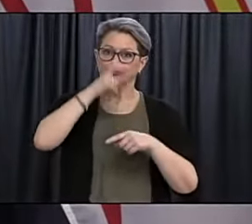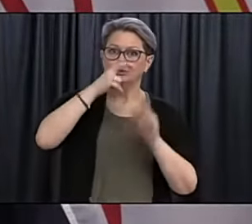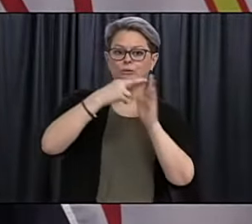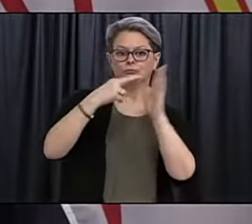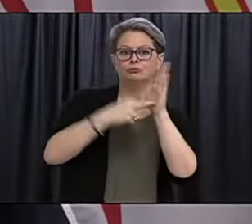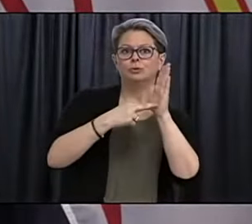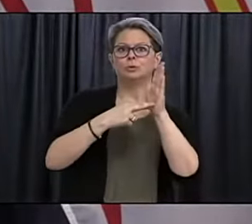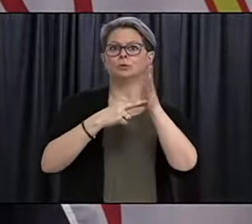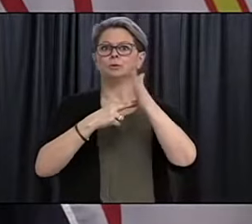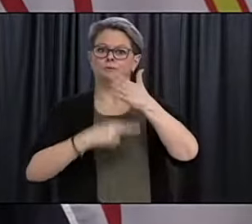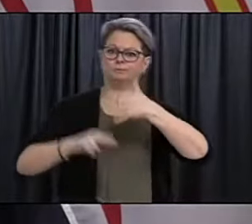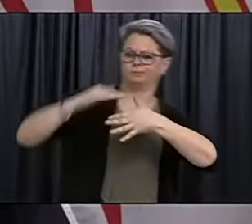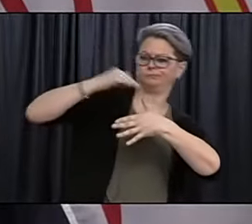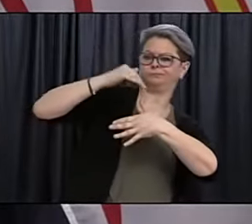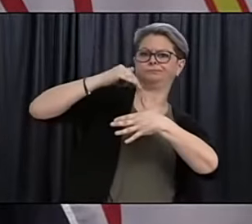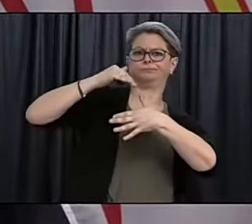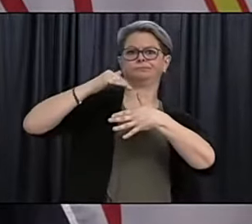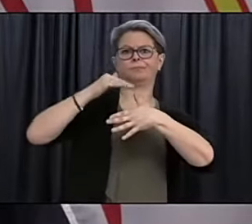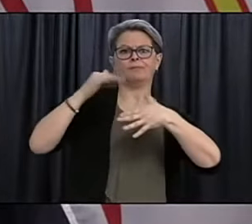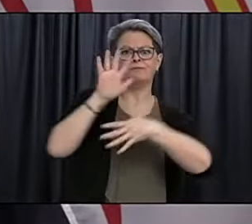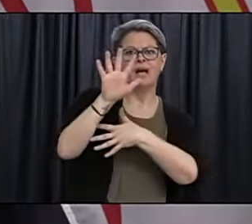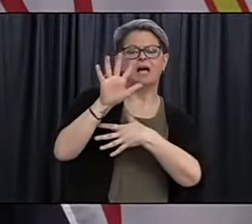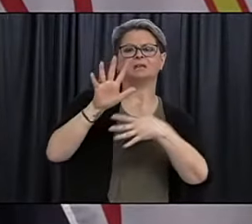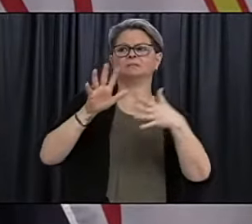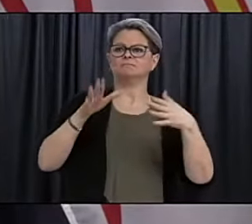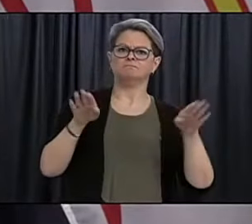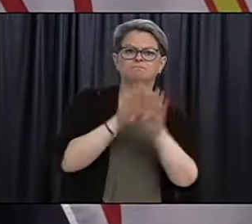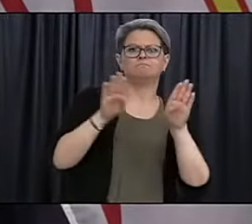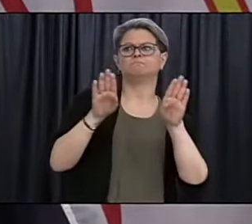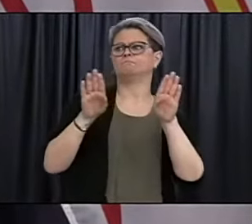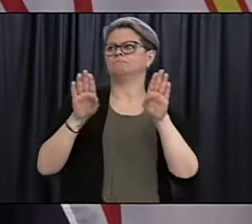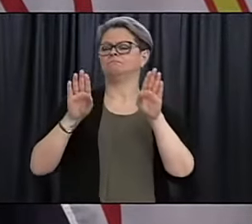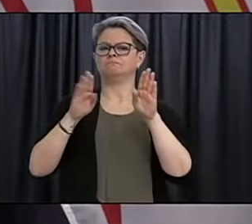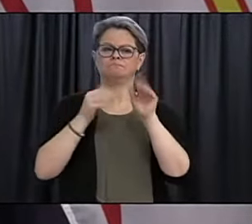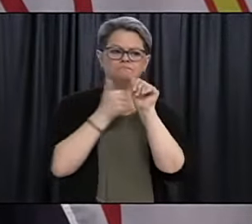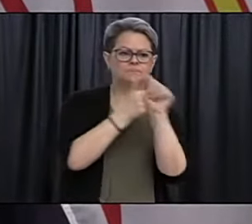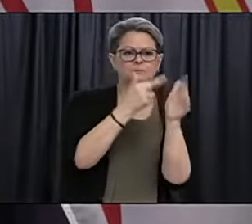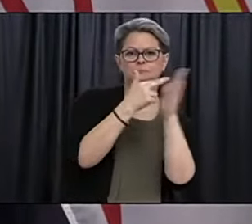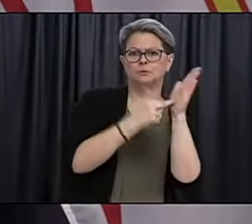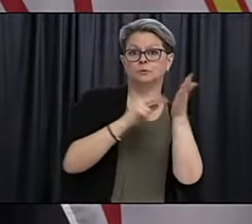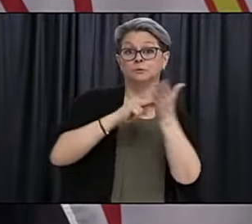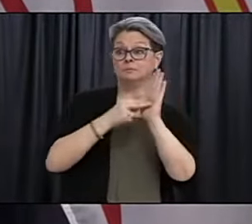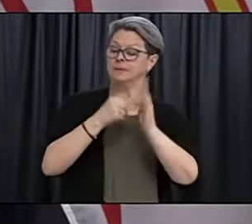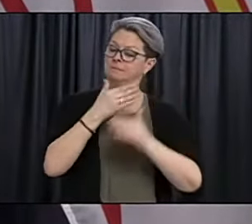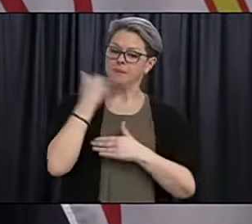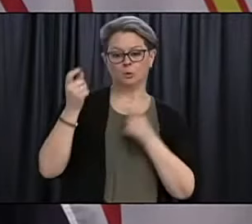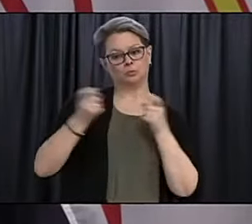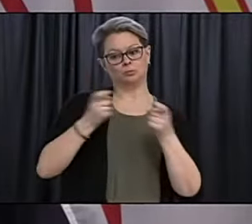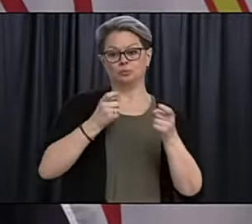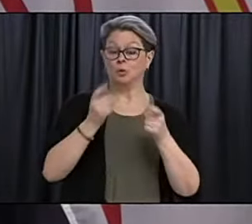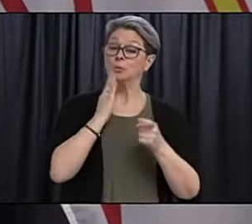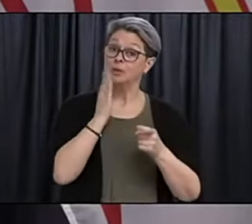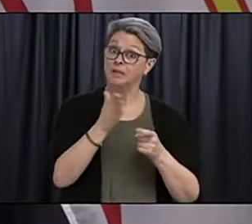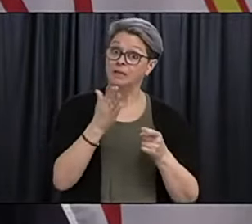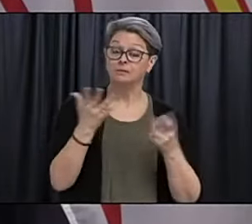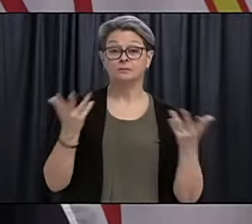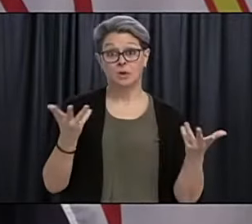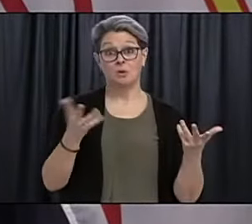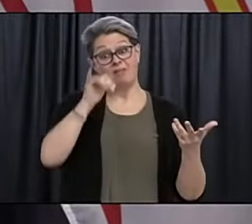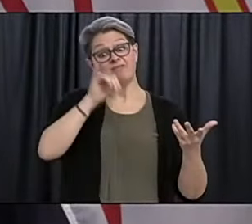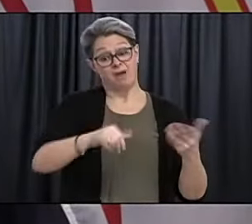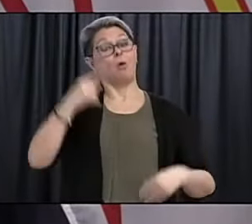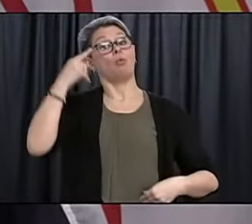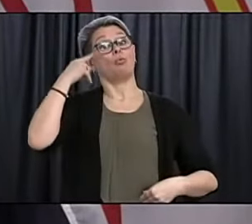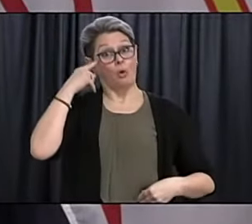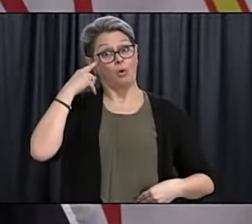uh, with the lockdowns and, and restrictions that we would, uh, we would see better control. But, uh, you know, I mean, this is